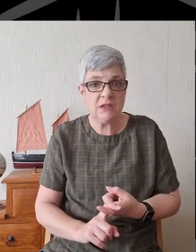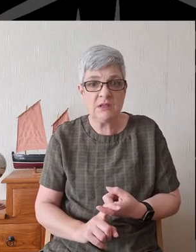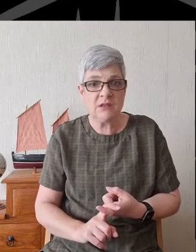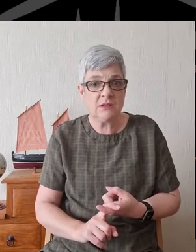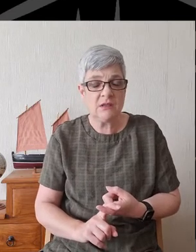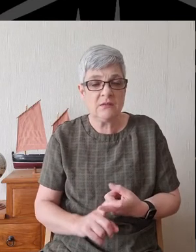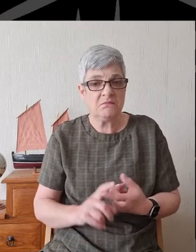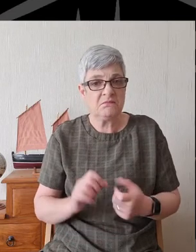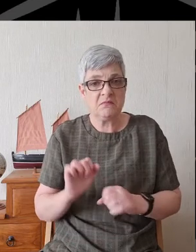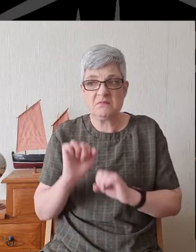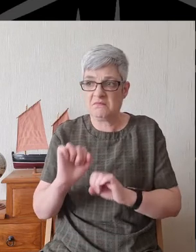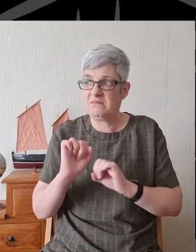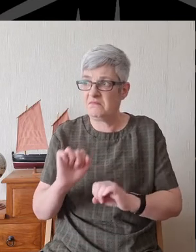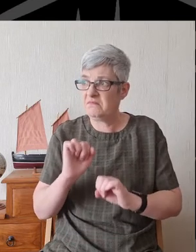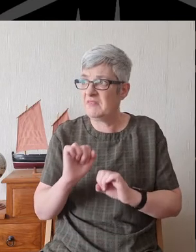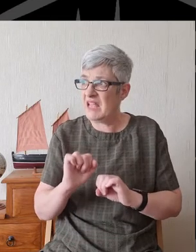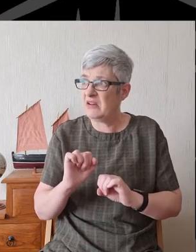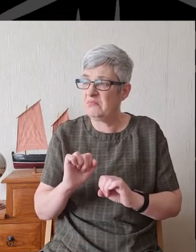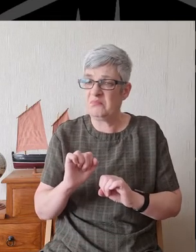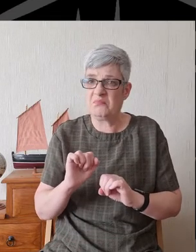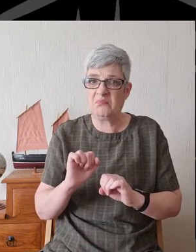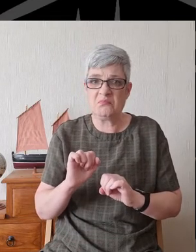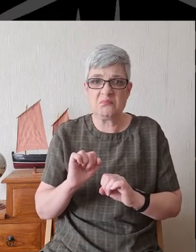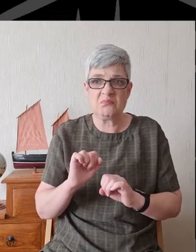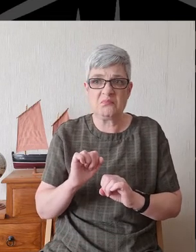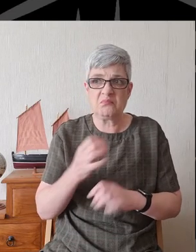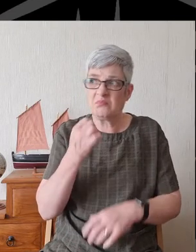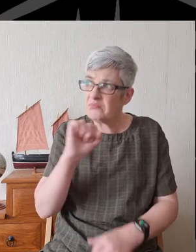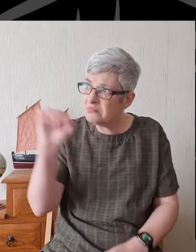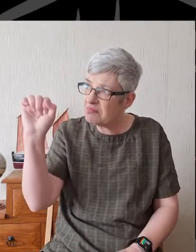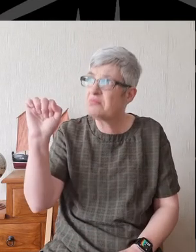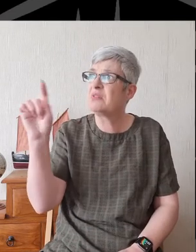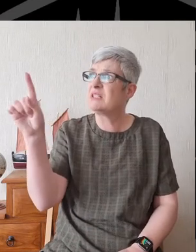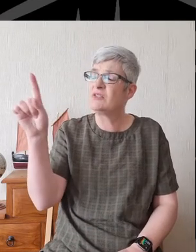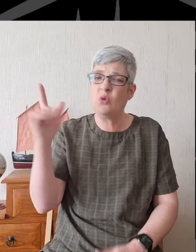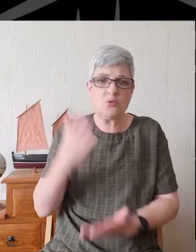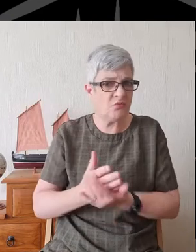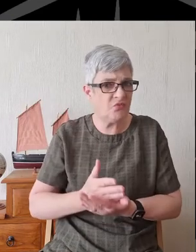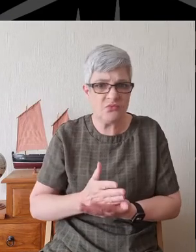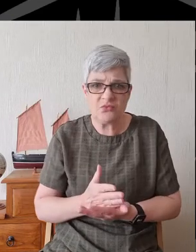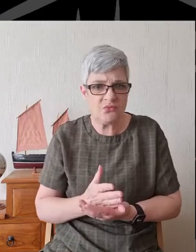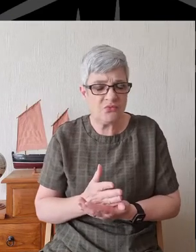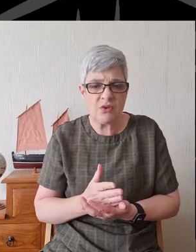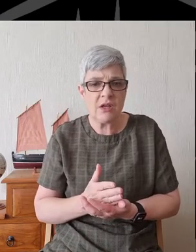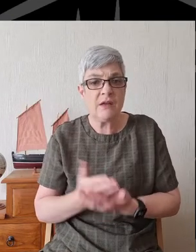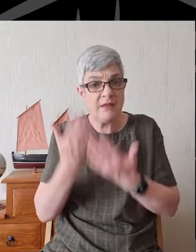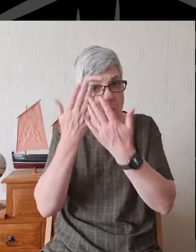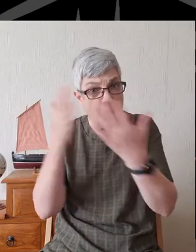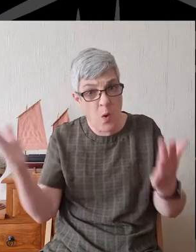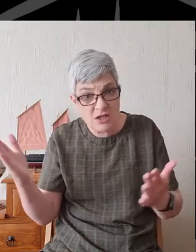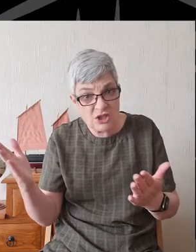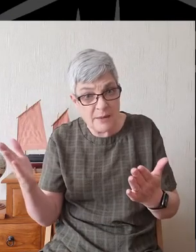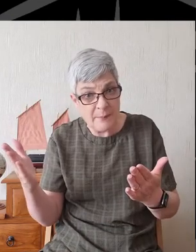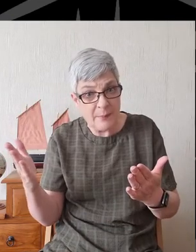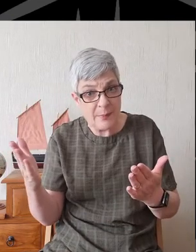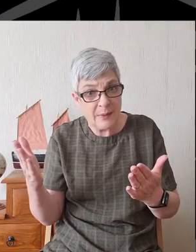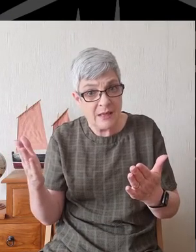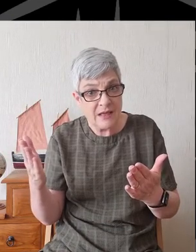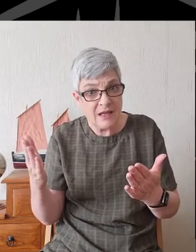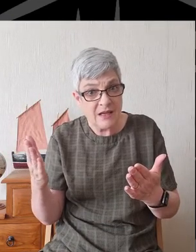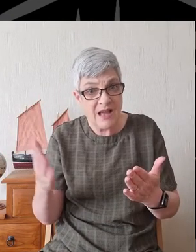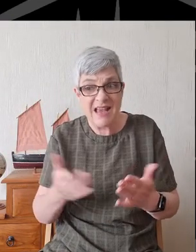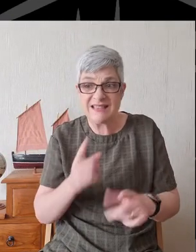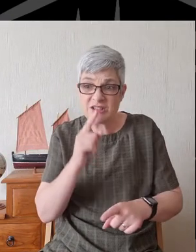of their turning to God? Their worship is slated in chapter 8.